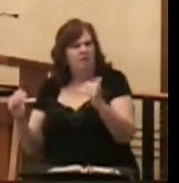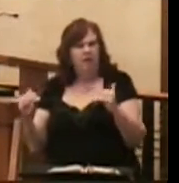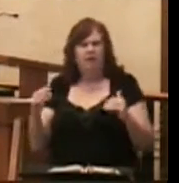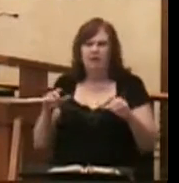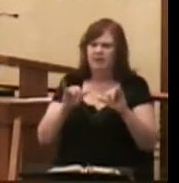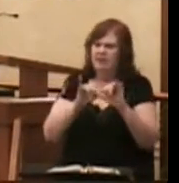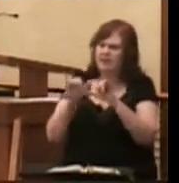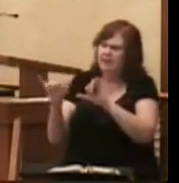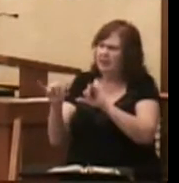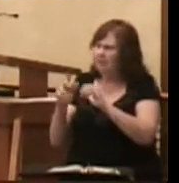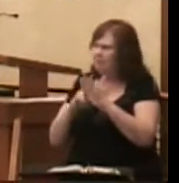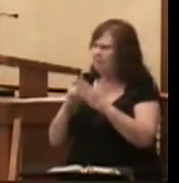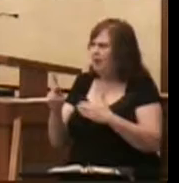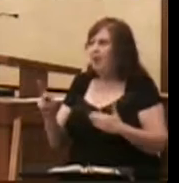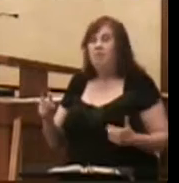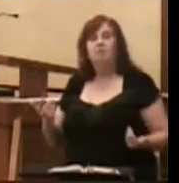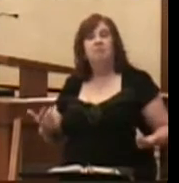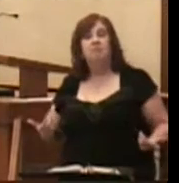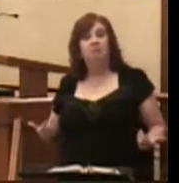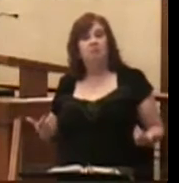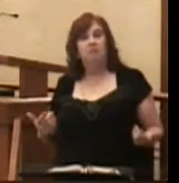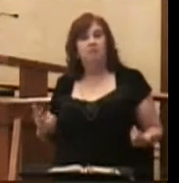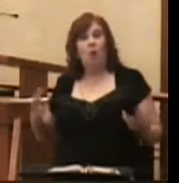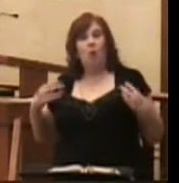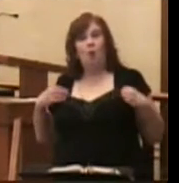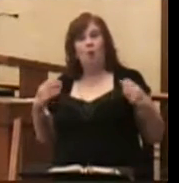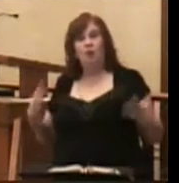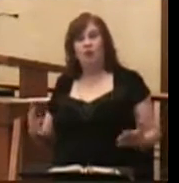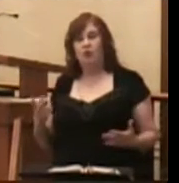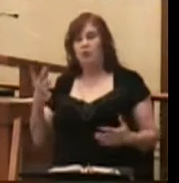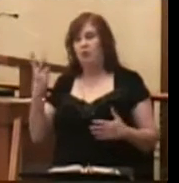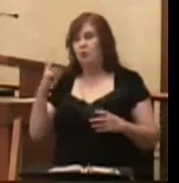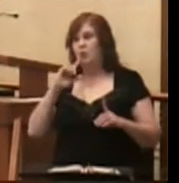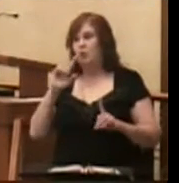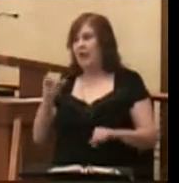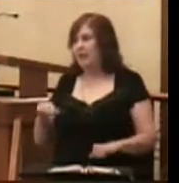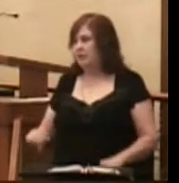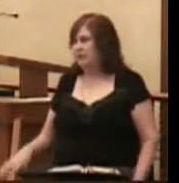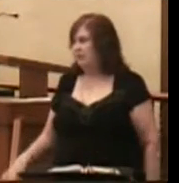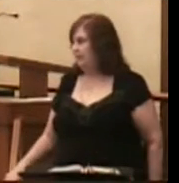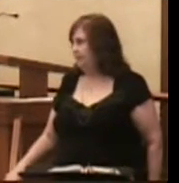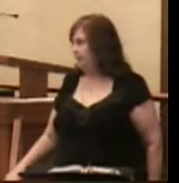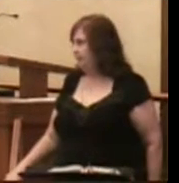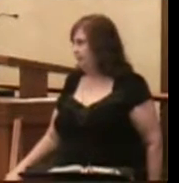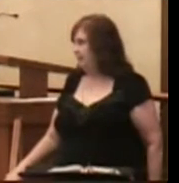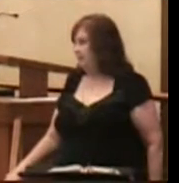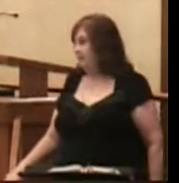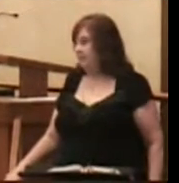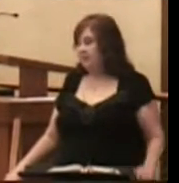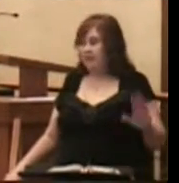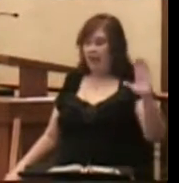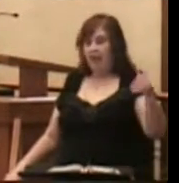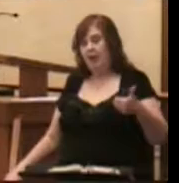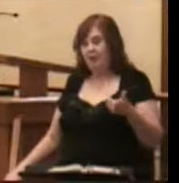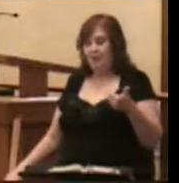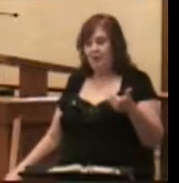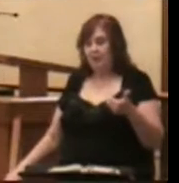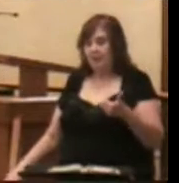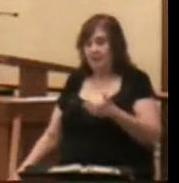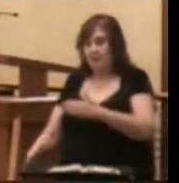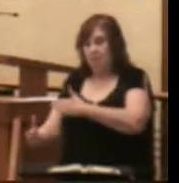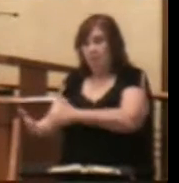The landowner has a two-fold answer for those people hired earliest in the day.